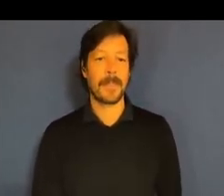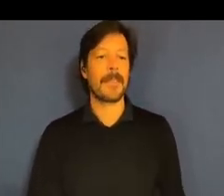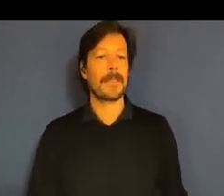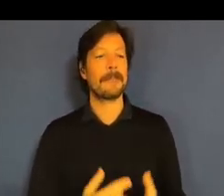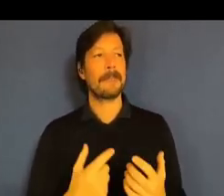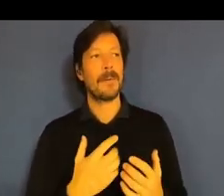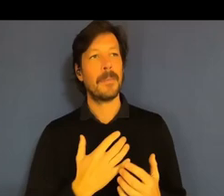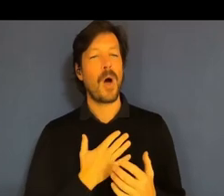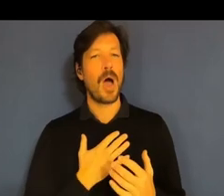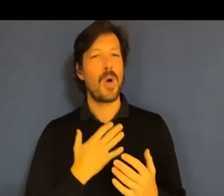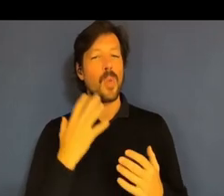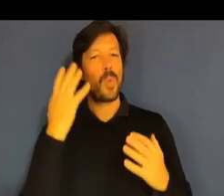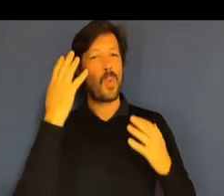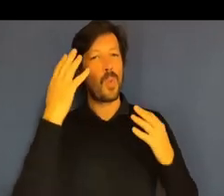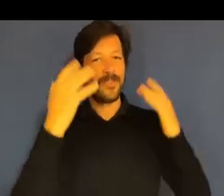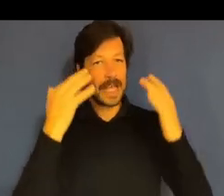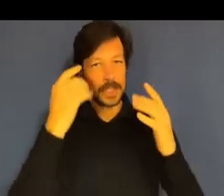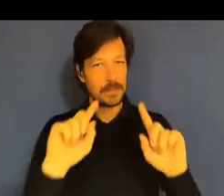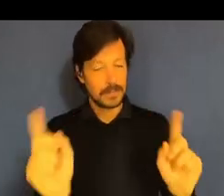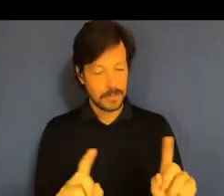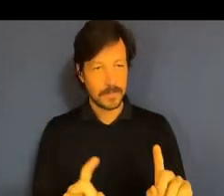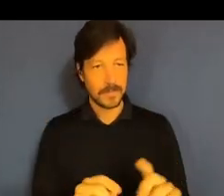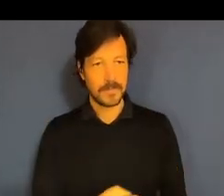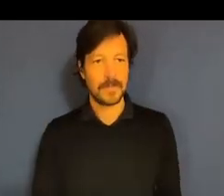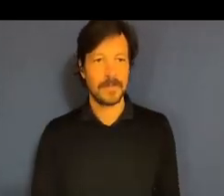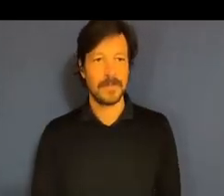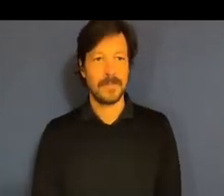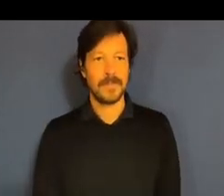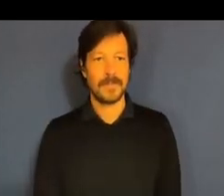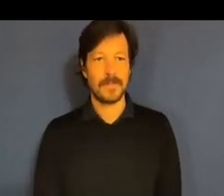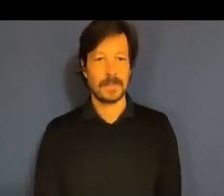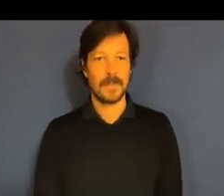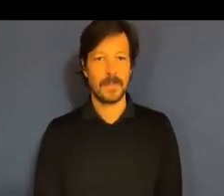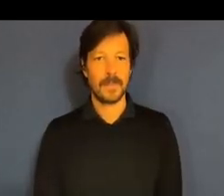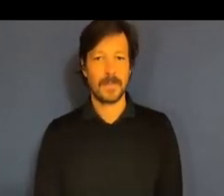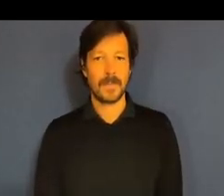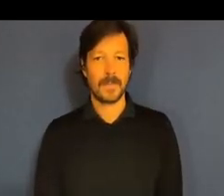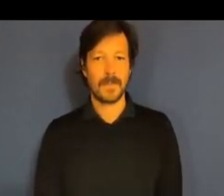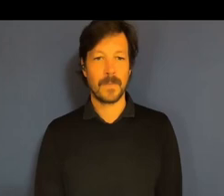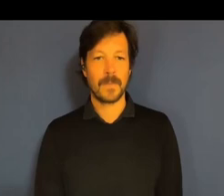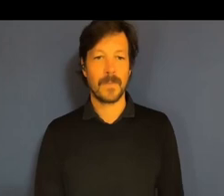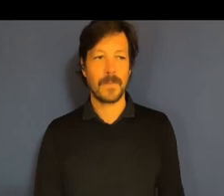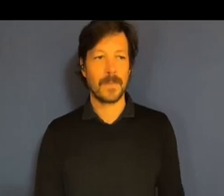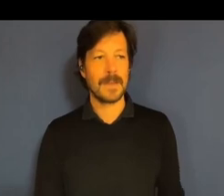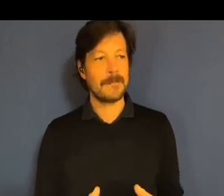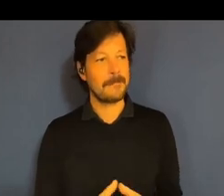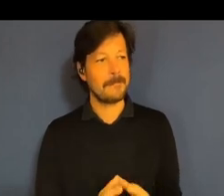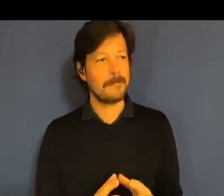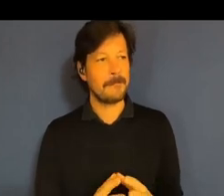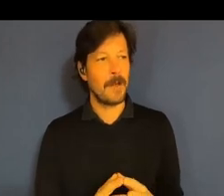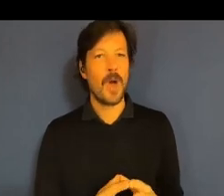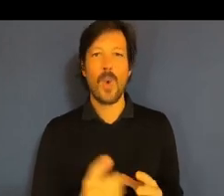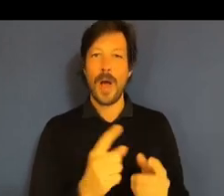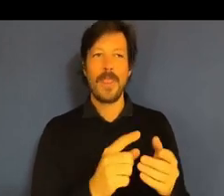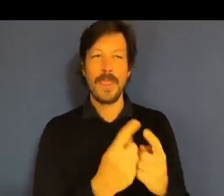on that is that the thing that really kind of helped us have